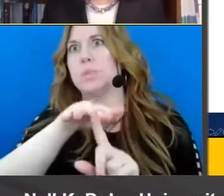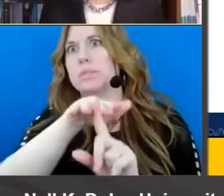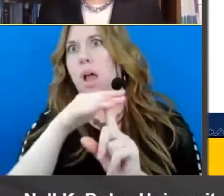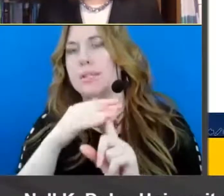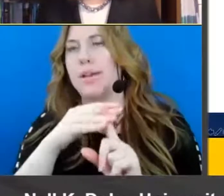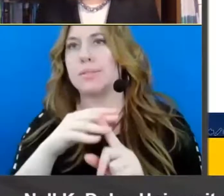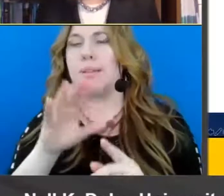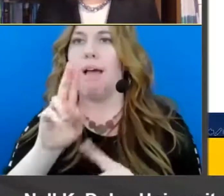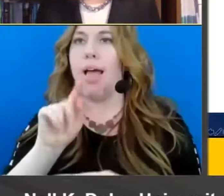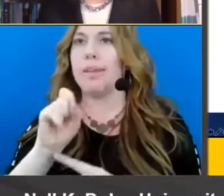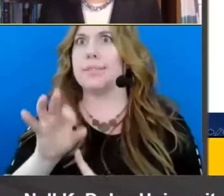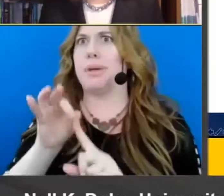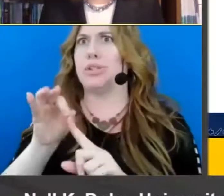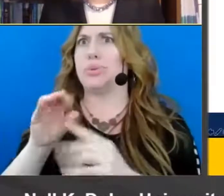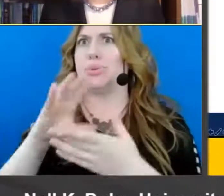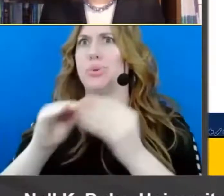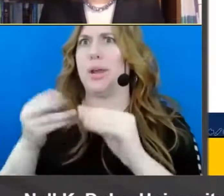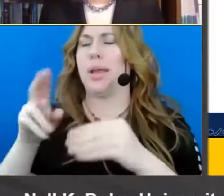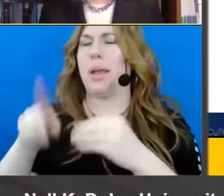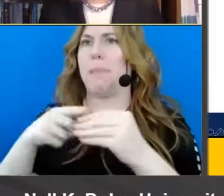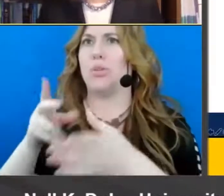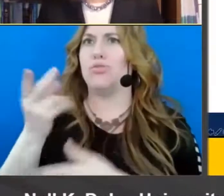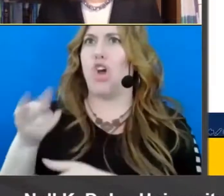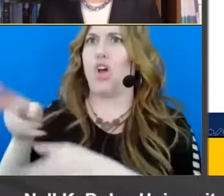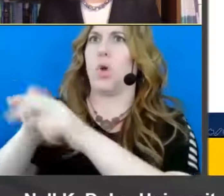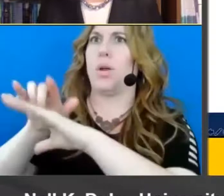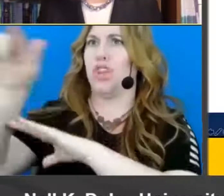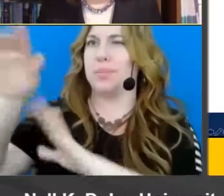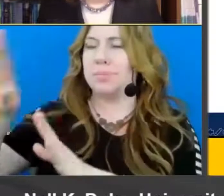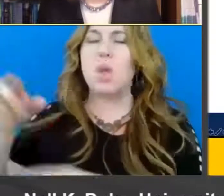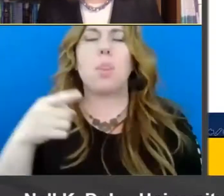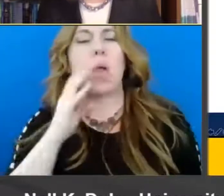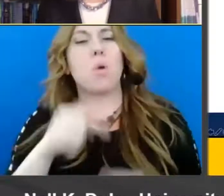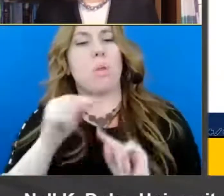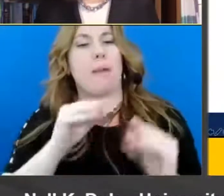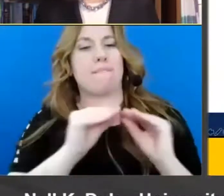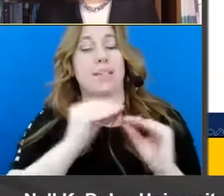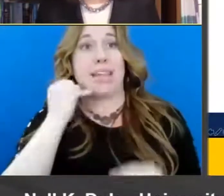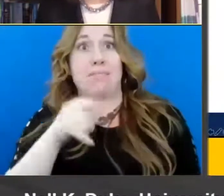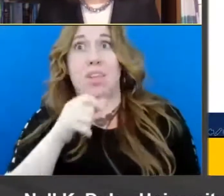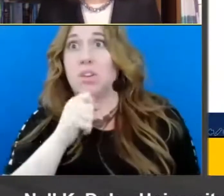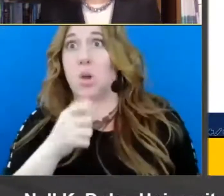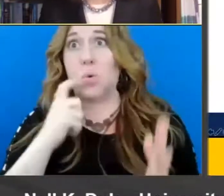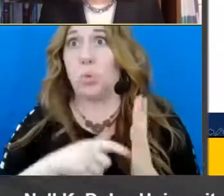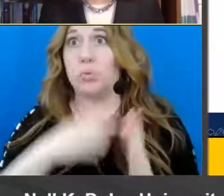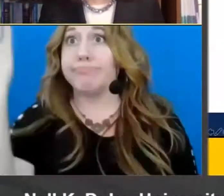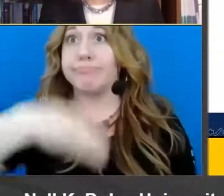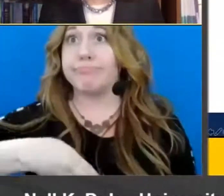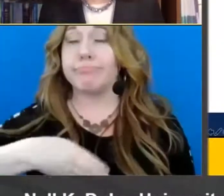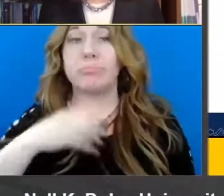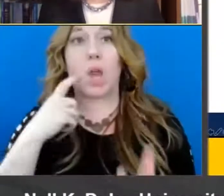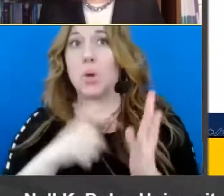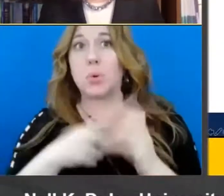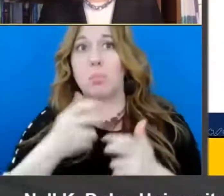um so that they go back and they fix it if they don't go back and fix it they don't notice there's a problem they don't go back and fix it